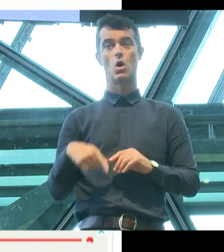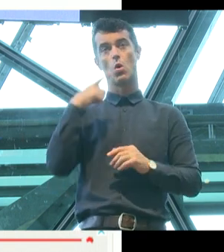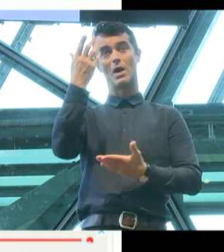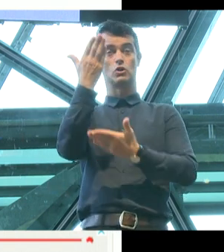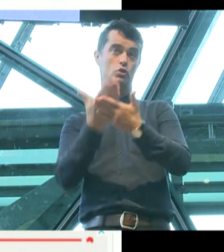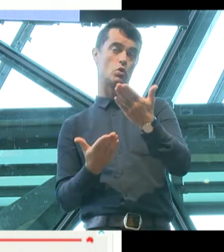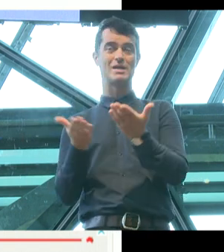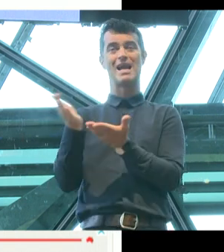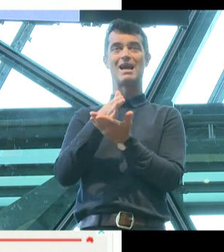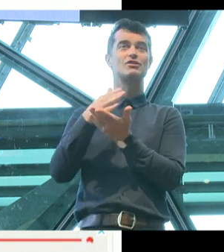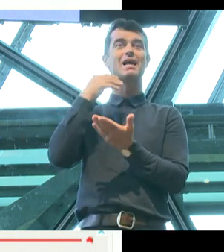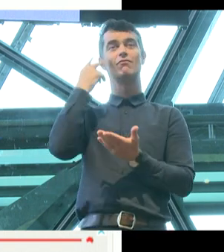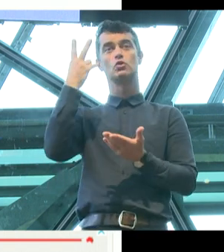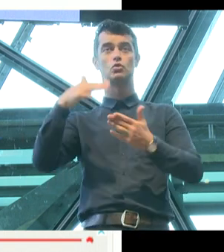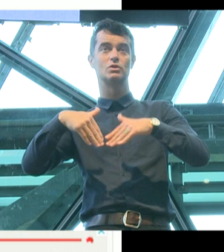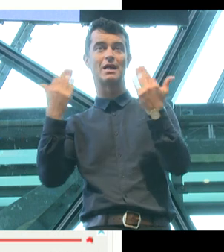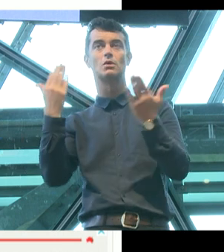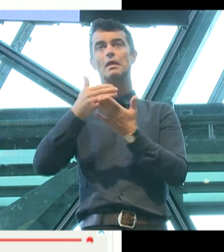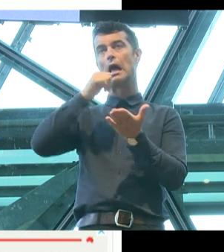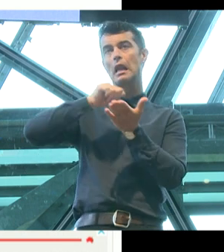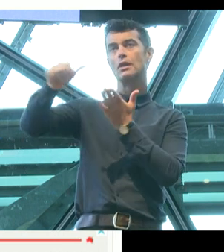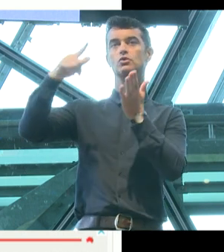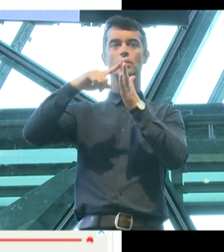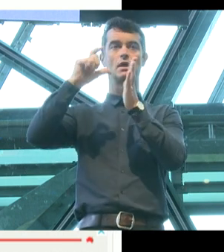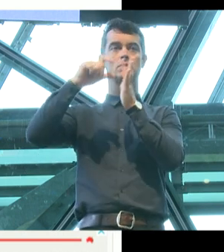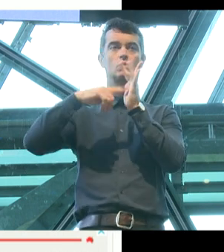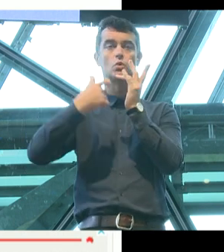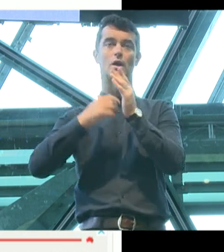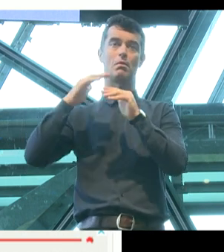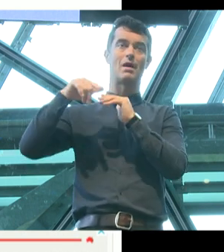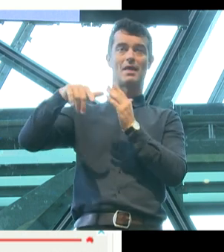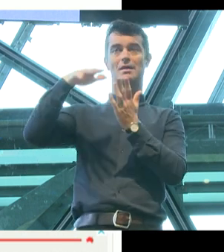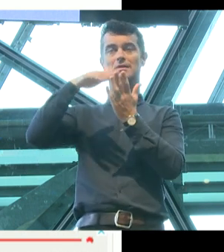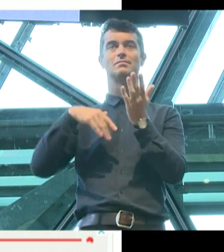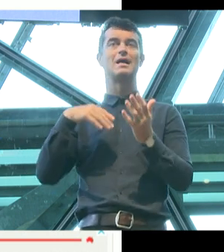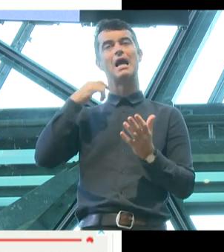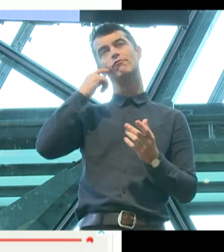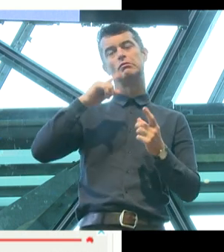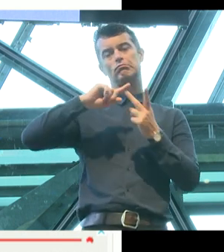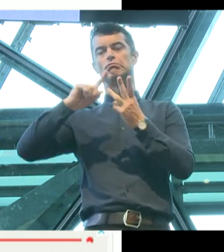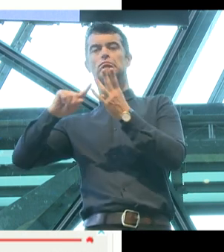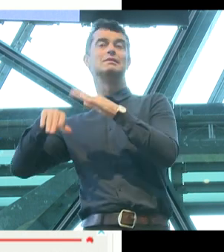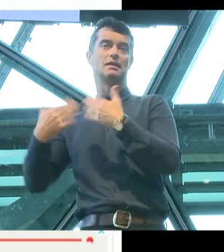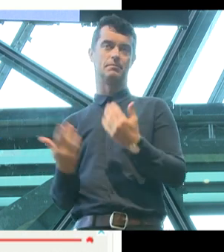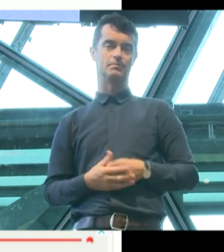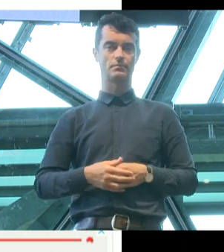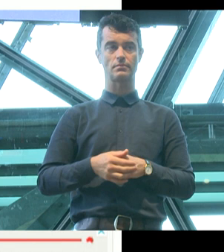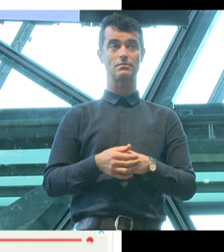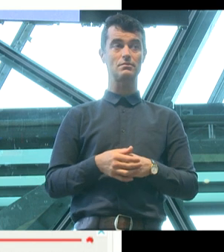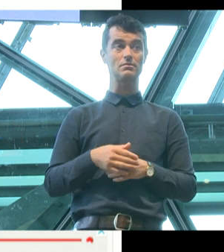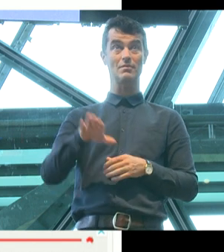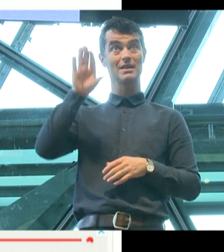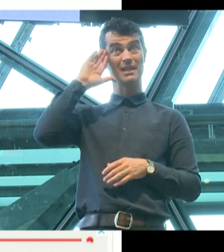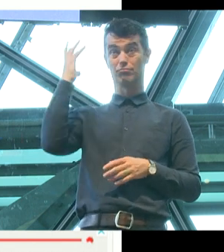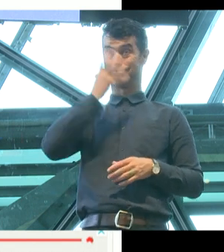average every two days with letters to the editor about it on every off day. That might sound comprehensive